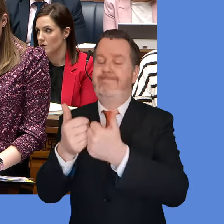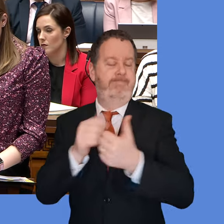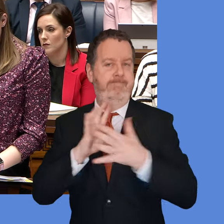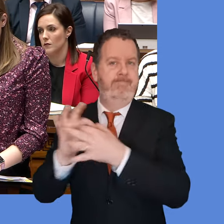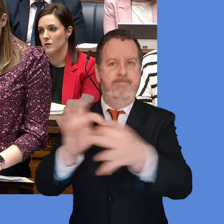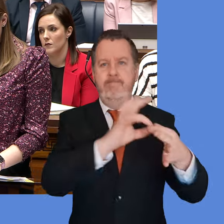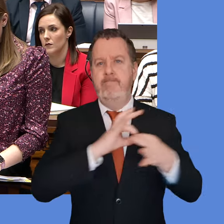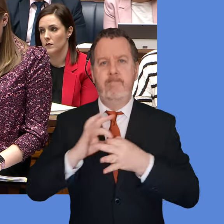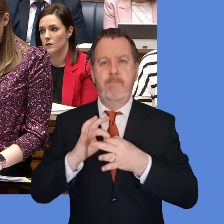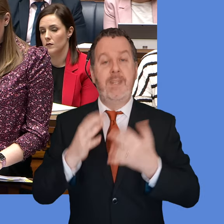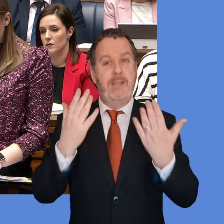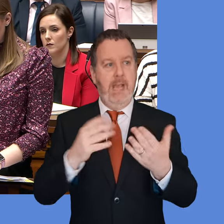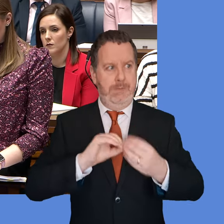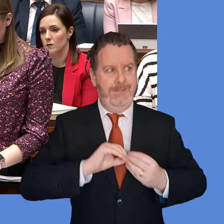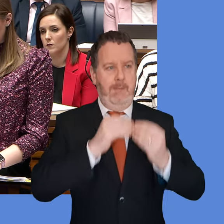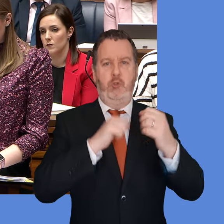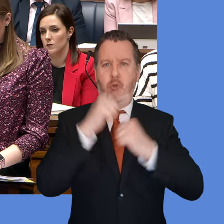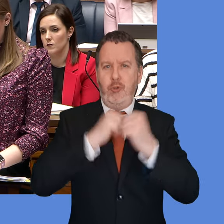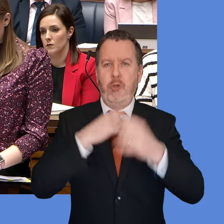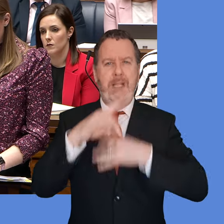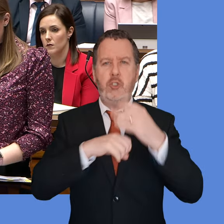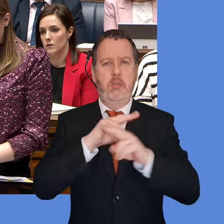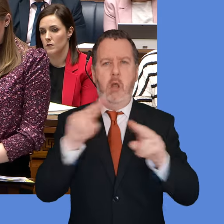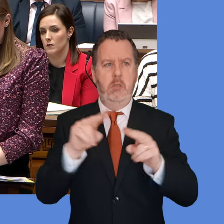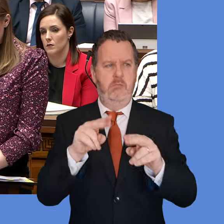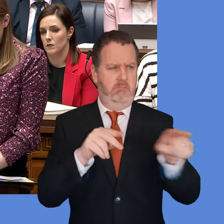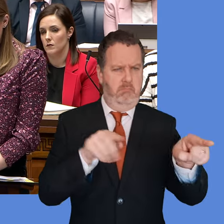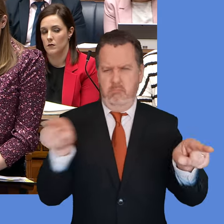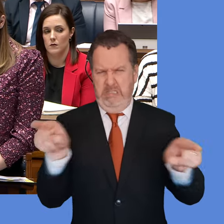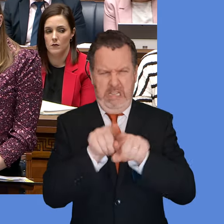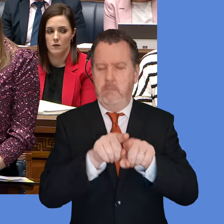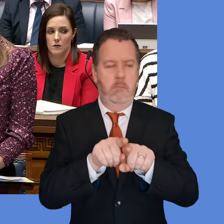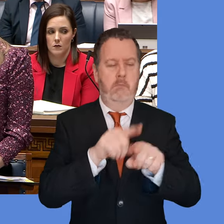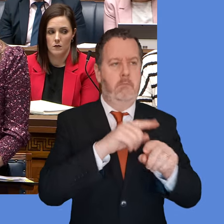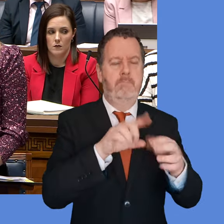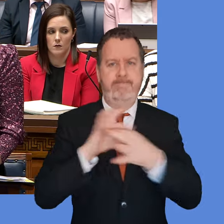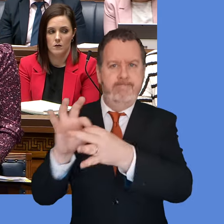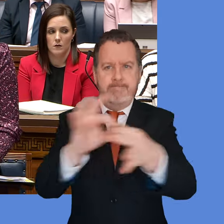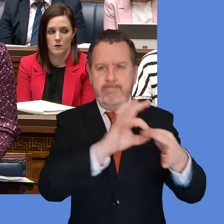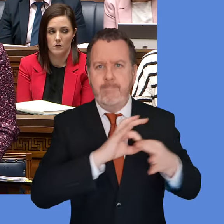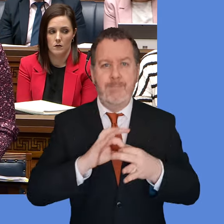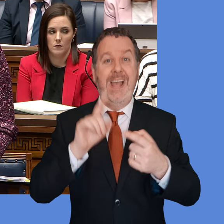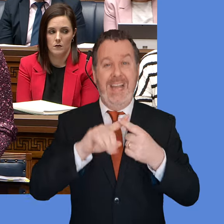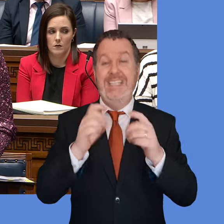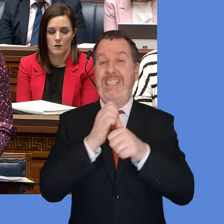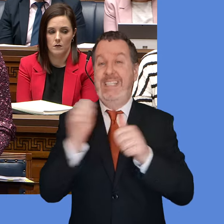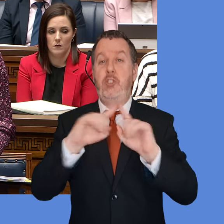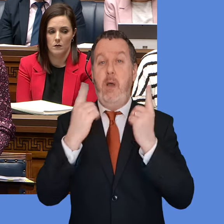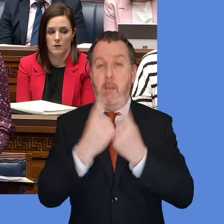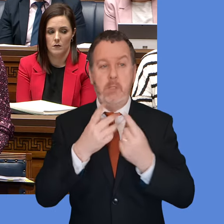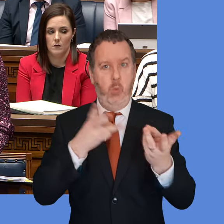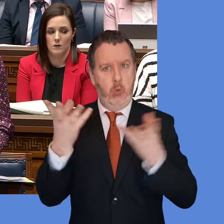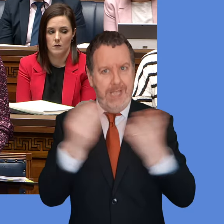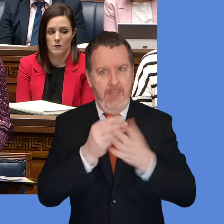structures are being designed to avoid duplication and to maximise the effectiveness of public resources. Close departmental collaboration is ongoing and monitoring will have